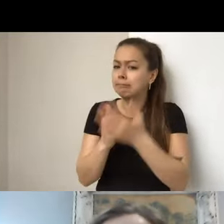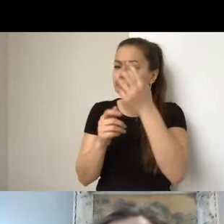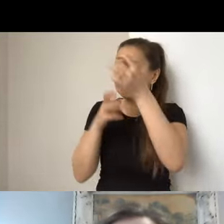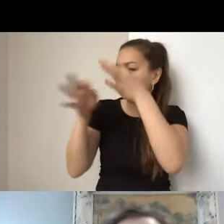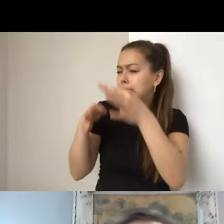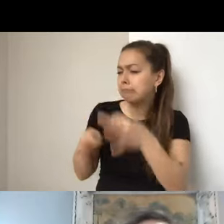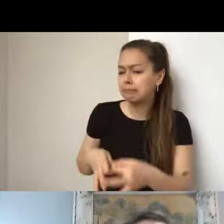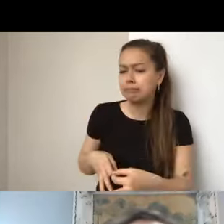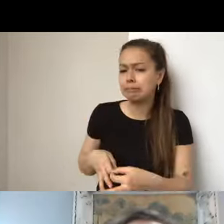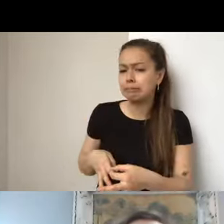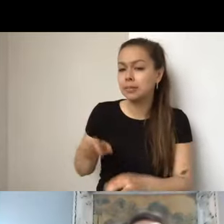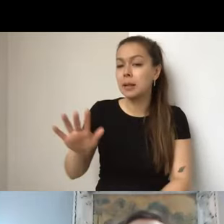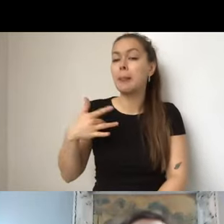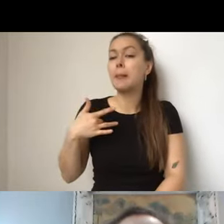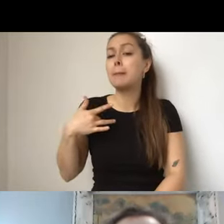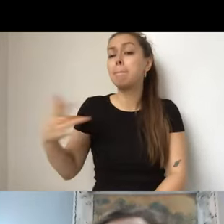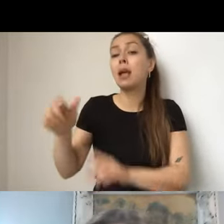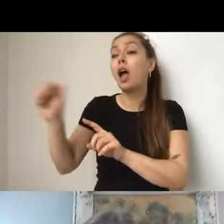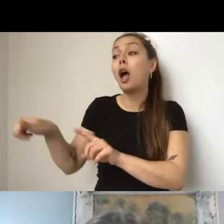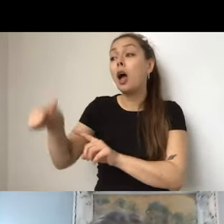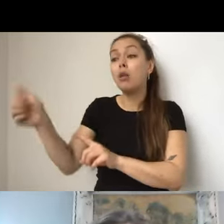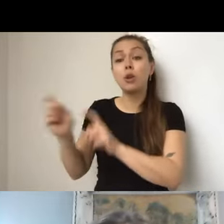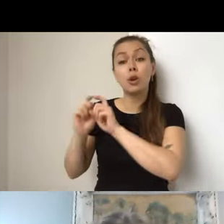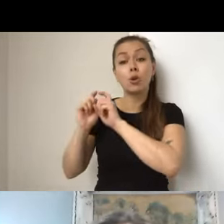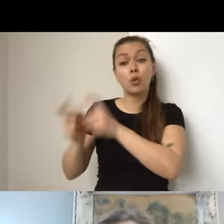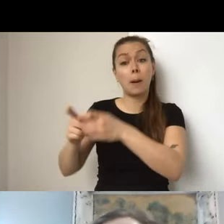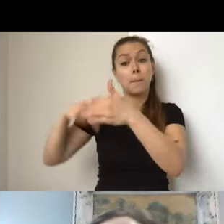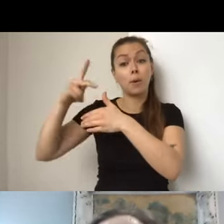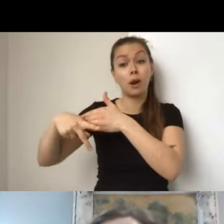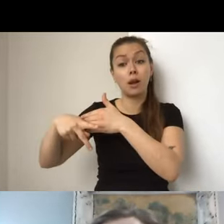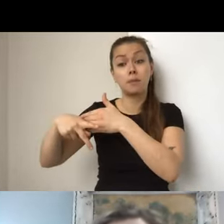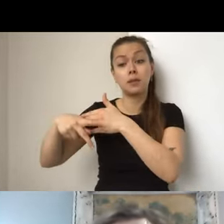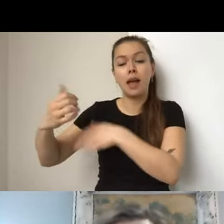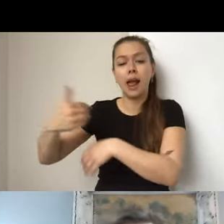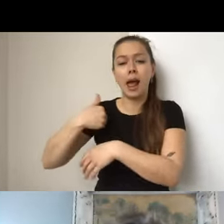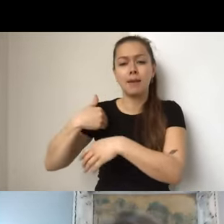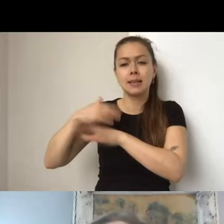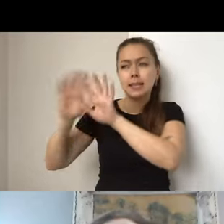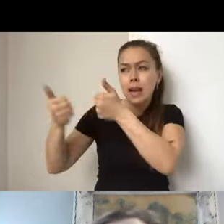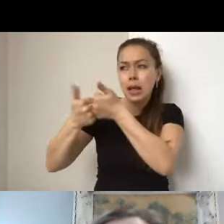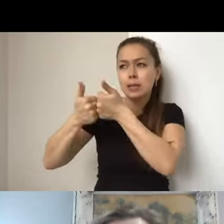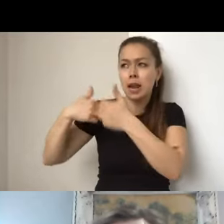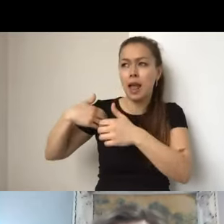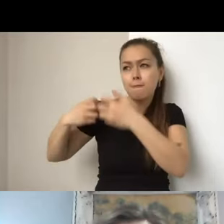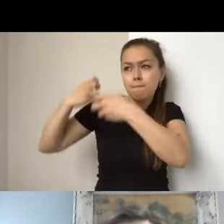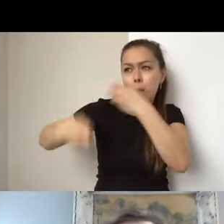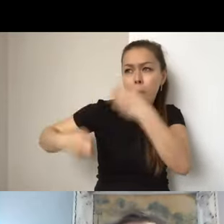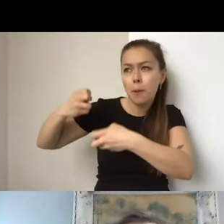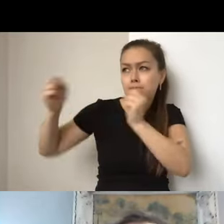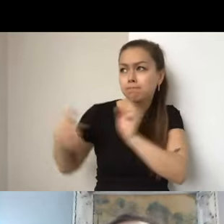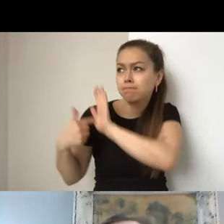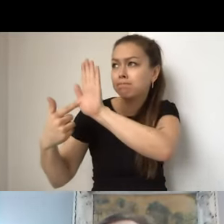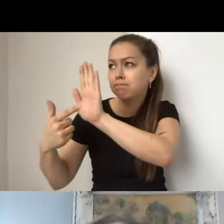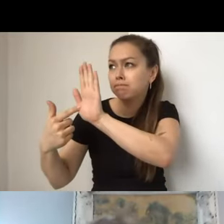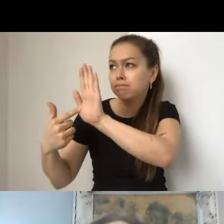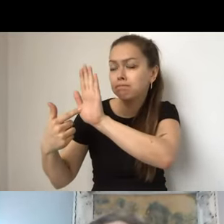is a challenge. It's not a project solution. You know, you're not going to come to this program and say, we want to build a website. You're going to